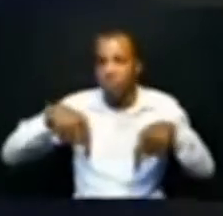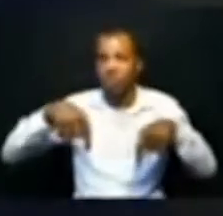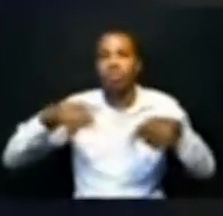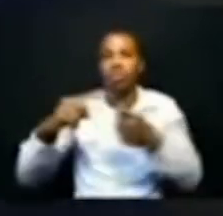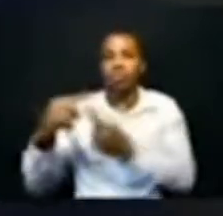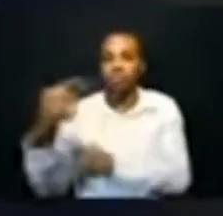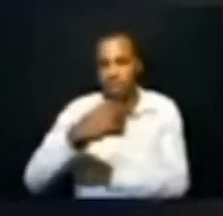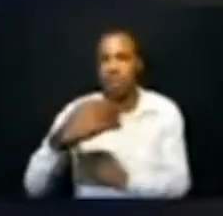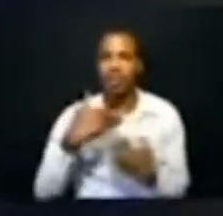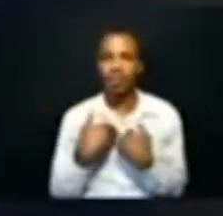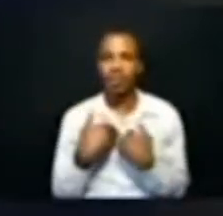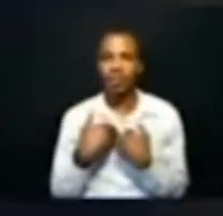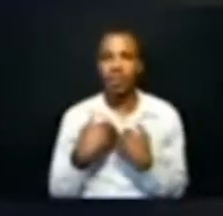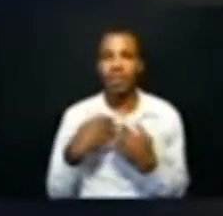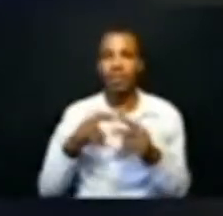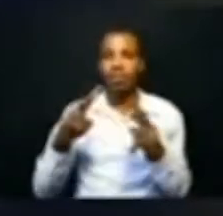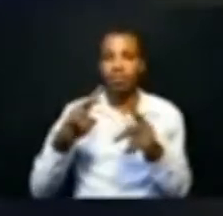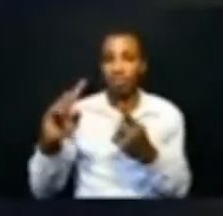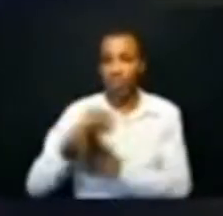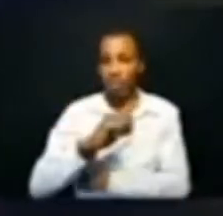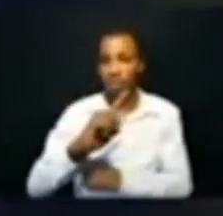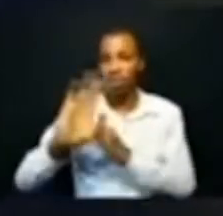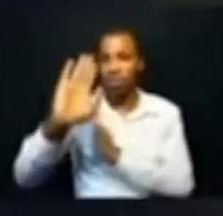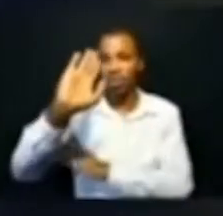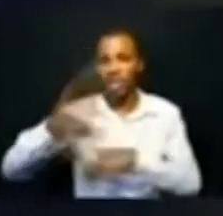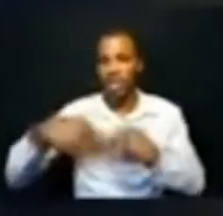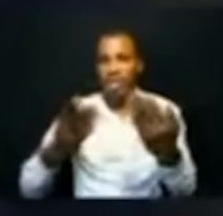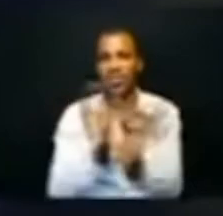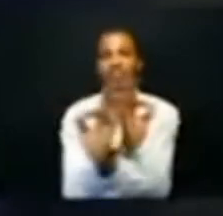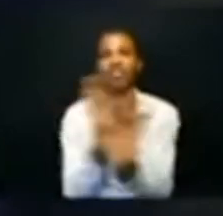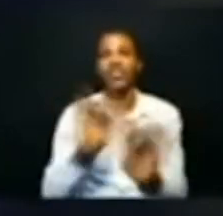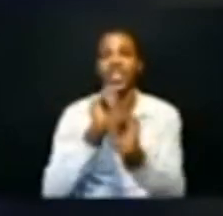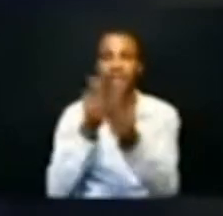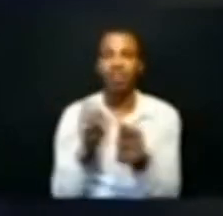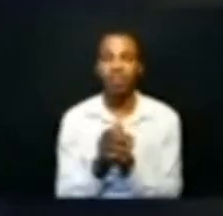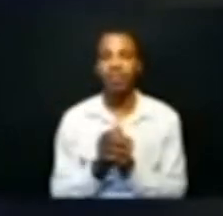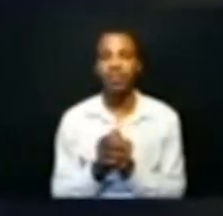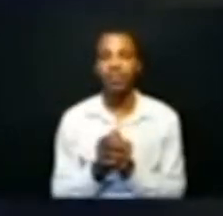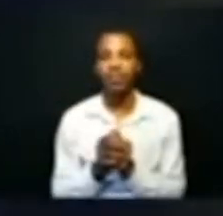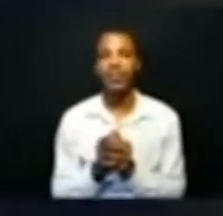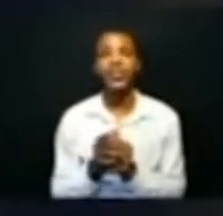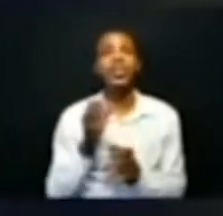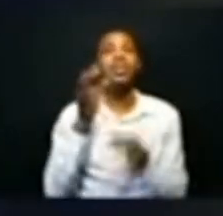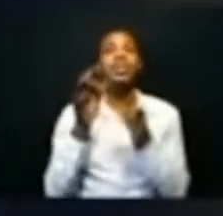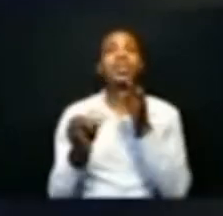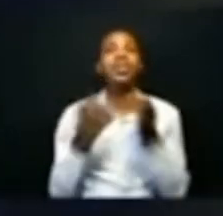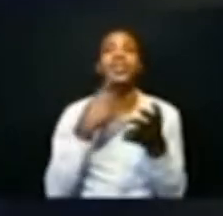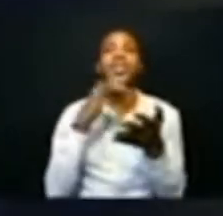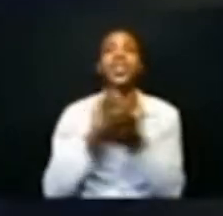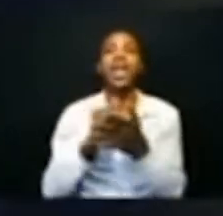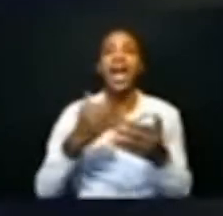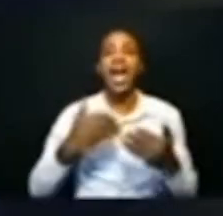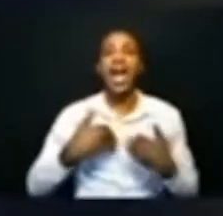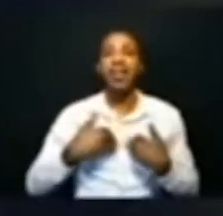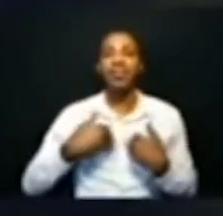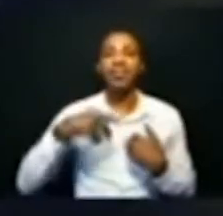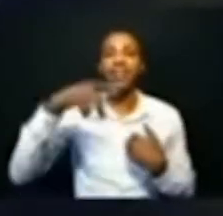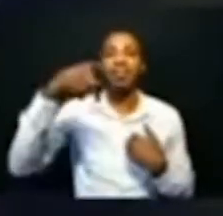it is a gift now what does it mean to present something to have a present